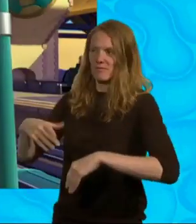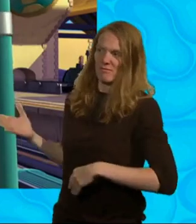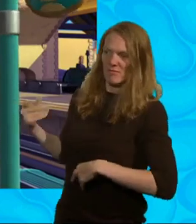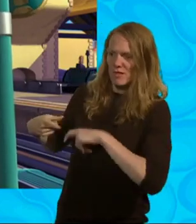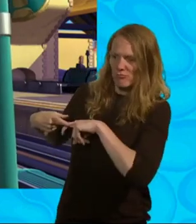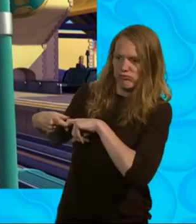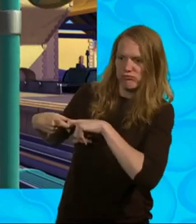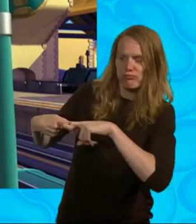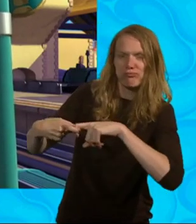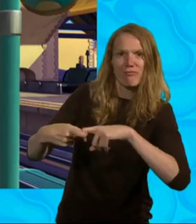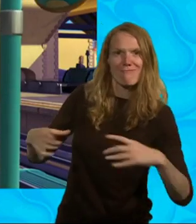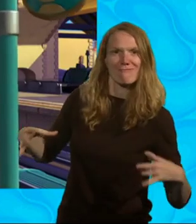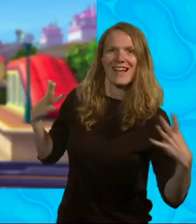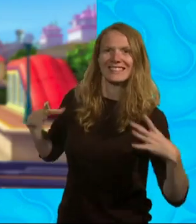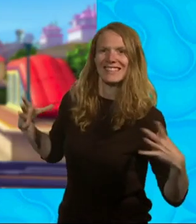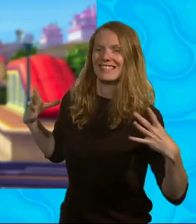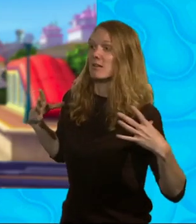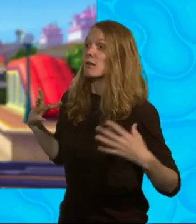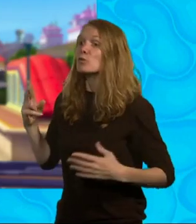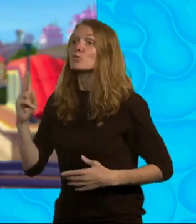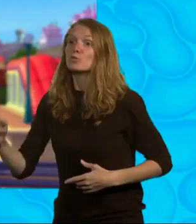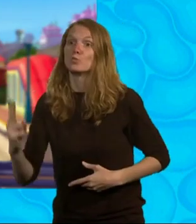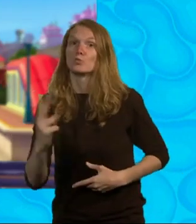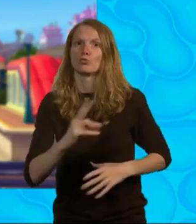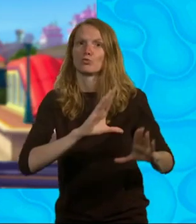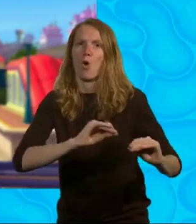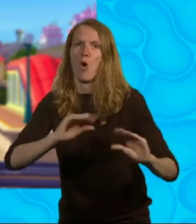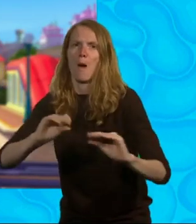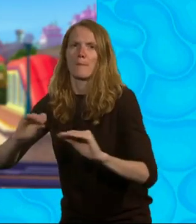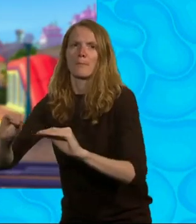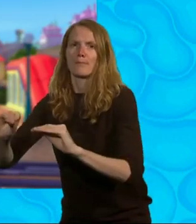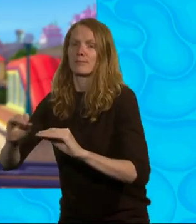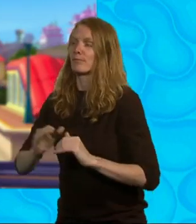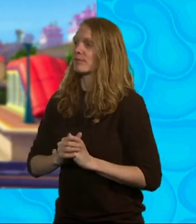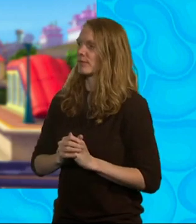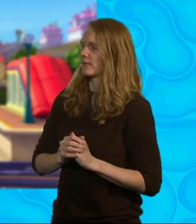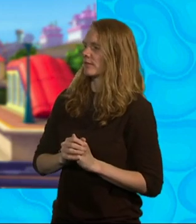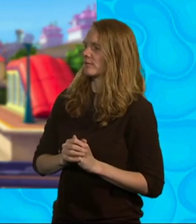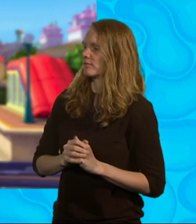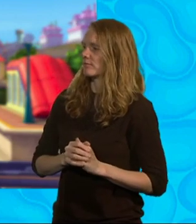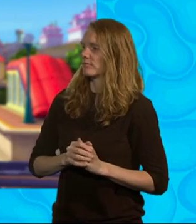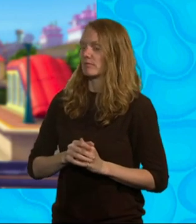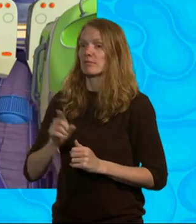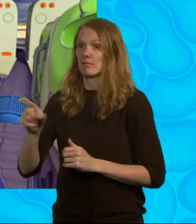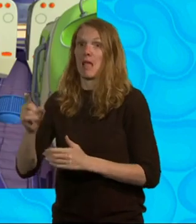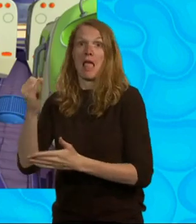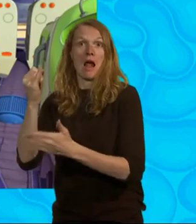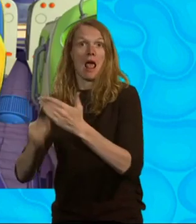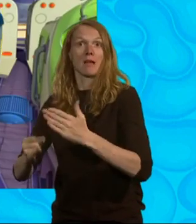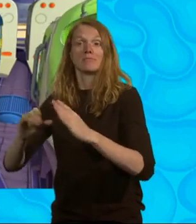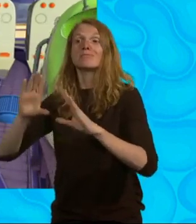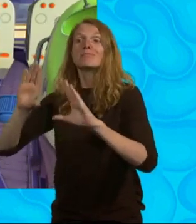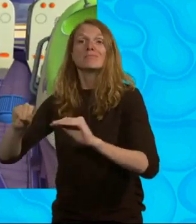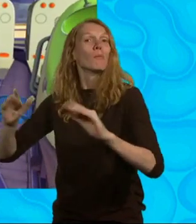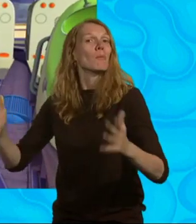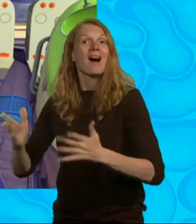You must each stop at two platforms and pick up passengers. Then, Brewster, your final destination is the Safari Park.